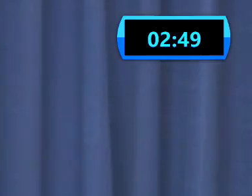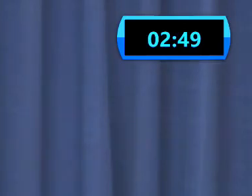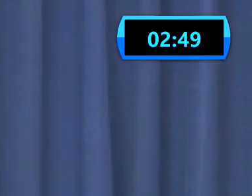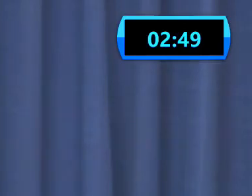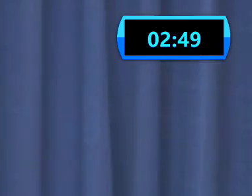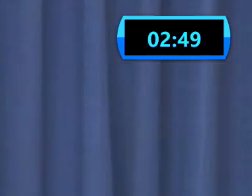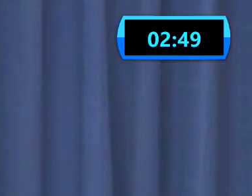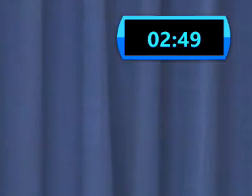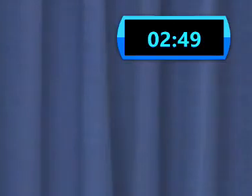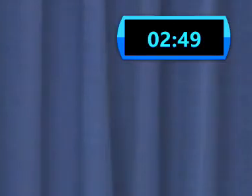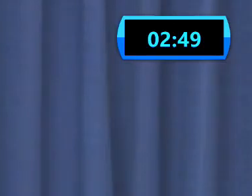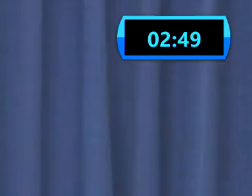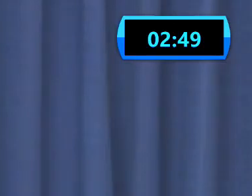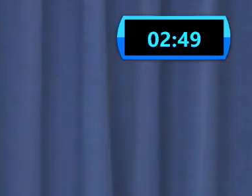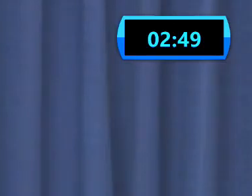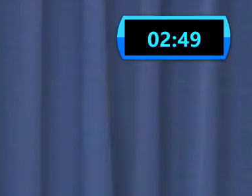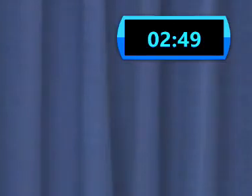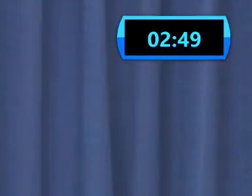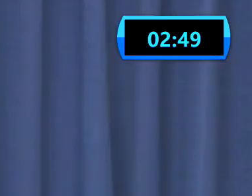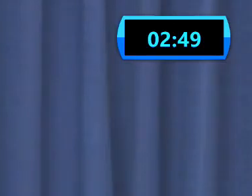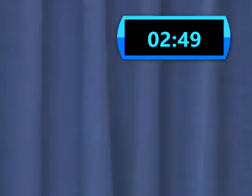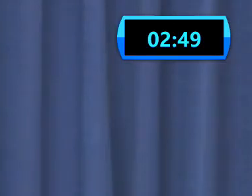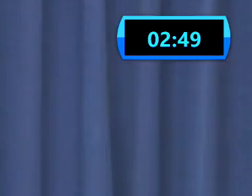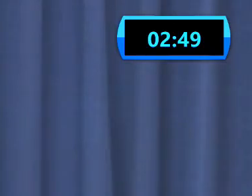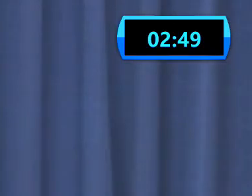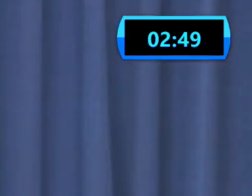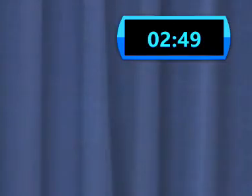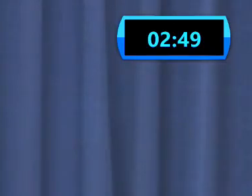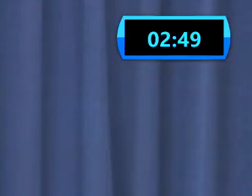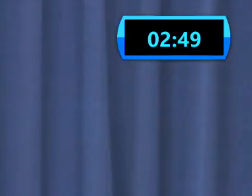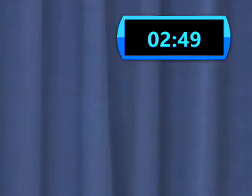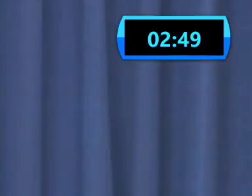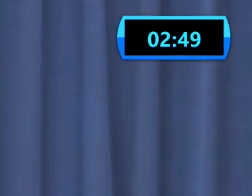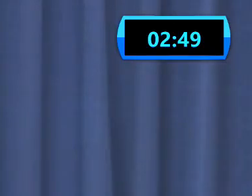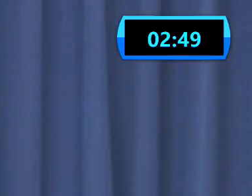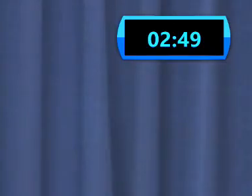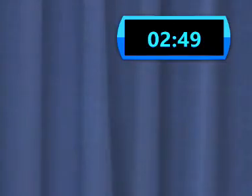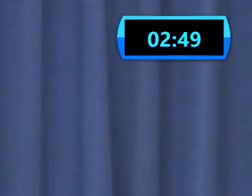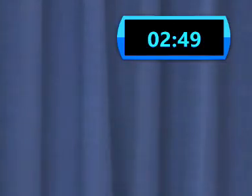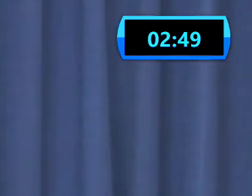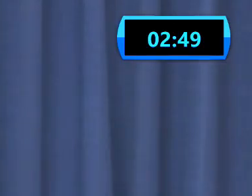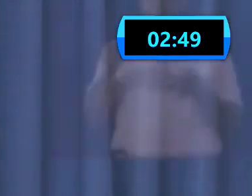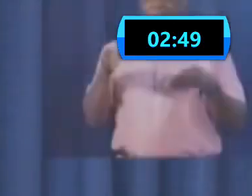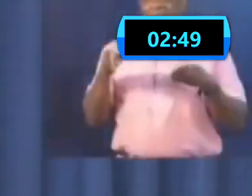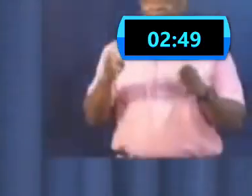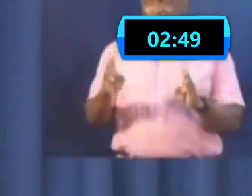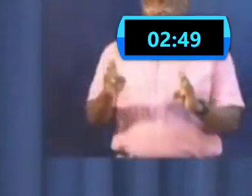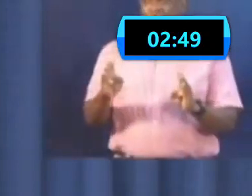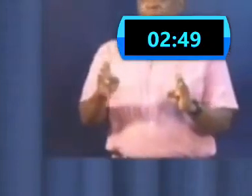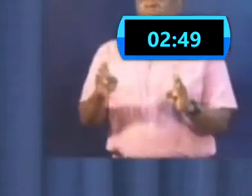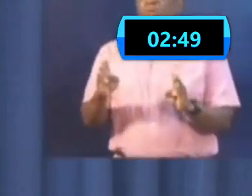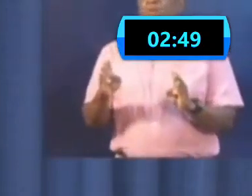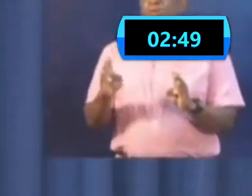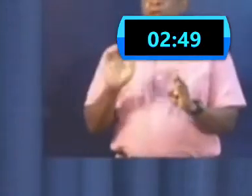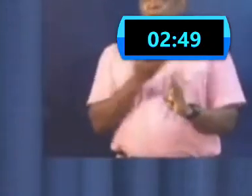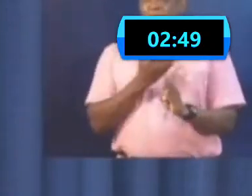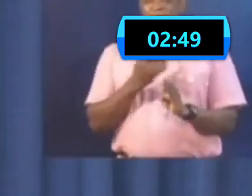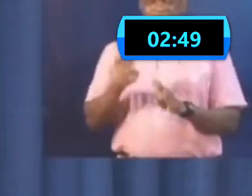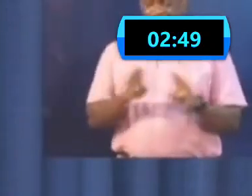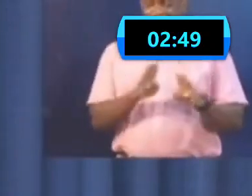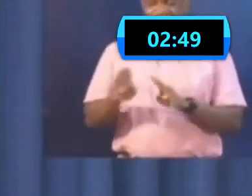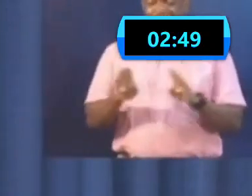to be able to co-exist with a virus which is becoming